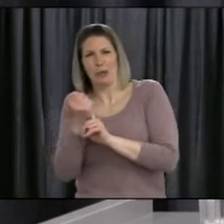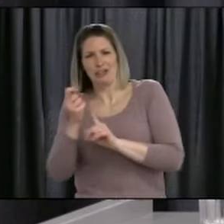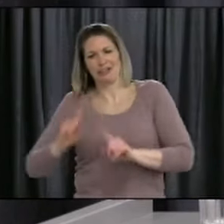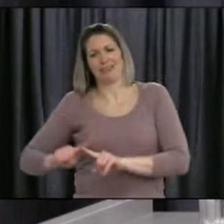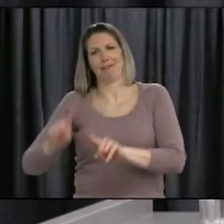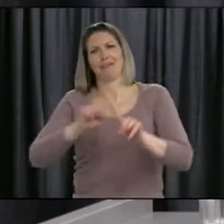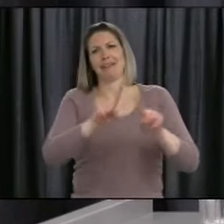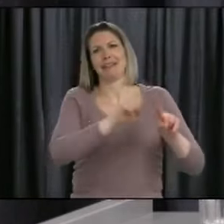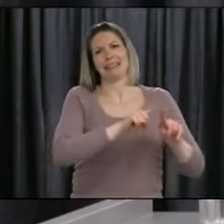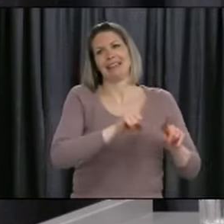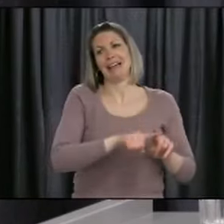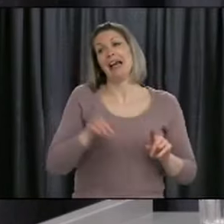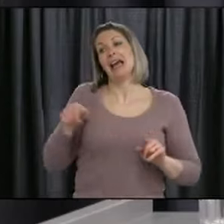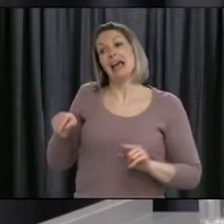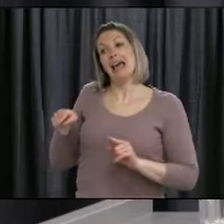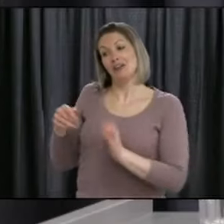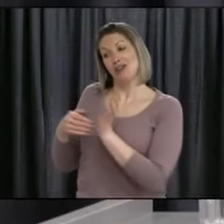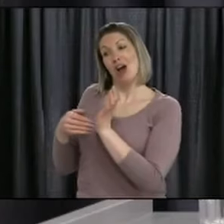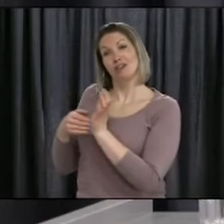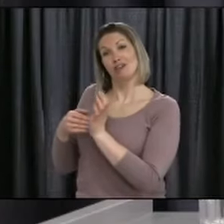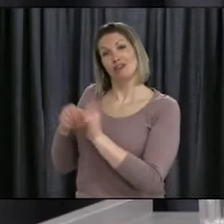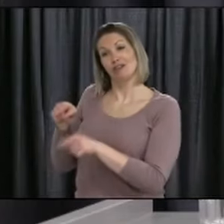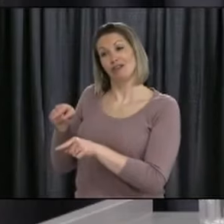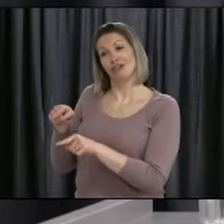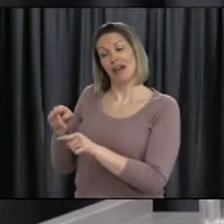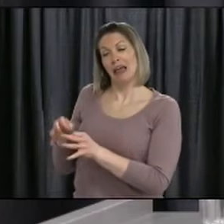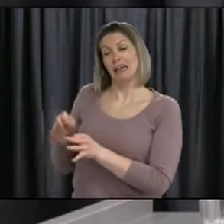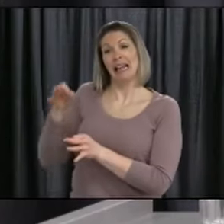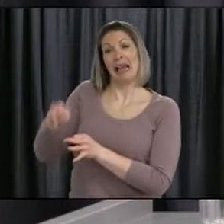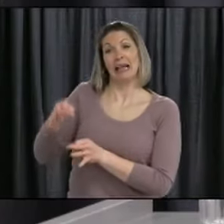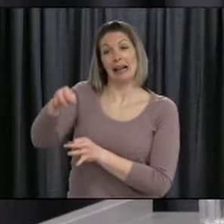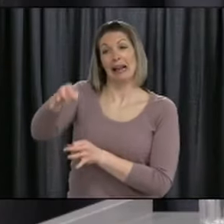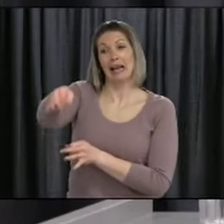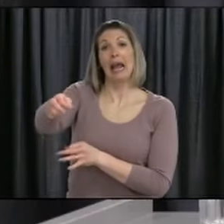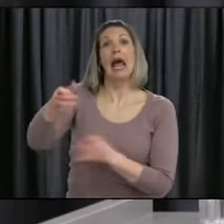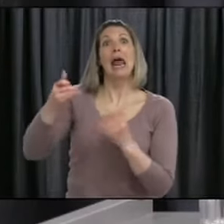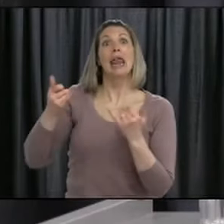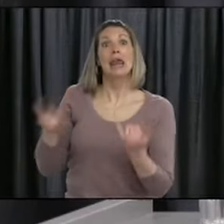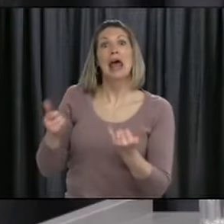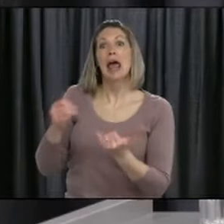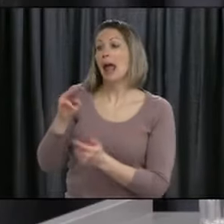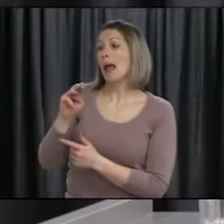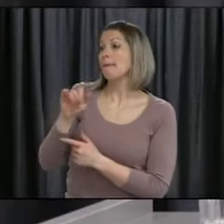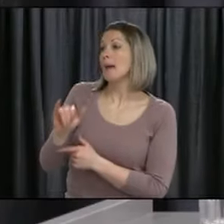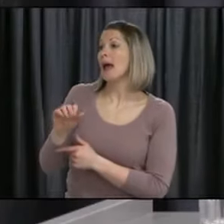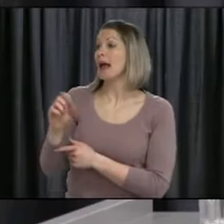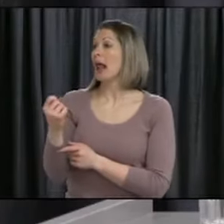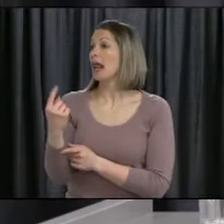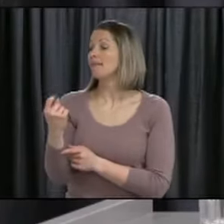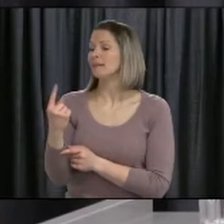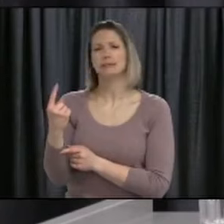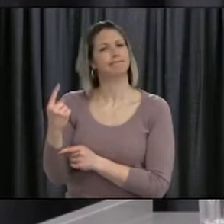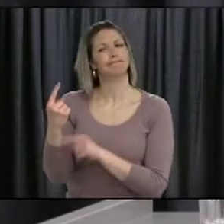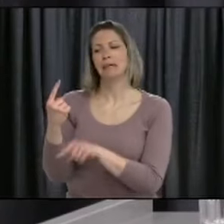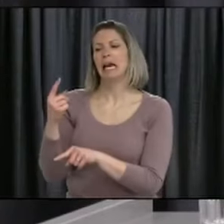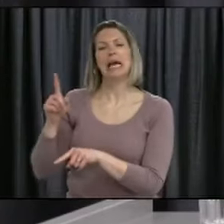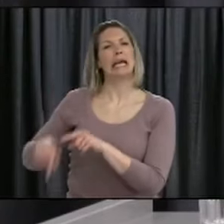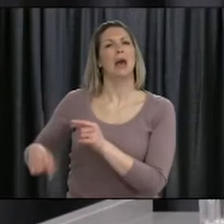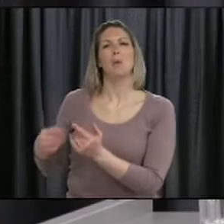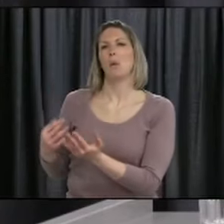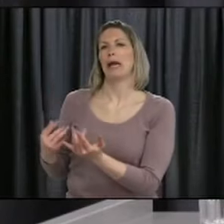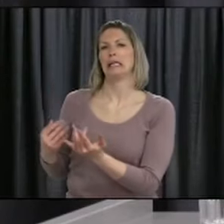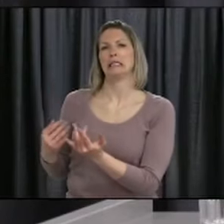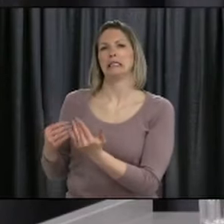well, this person was not urgent on March the 11th, but now it is May the 4th or May the 11th, and they can't wait any